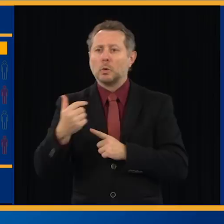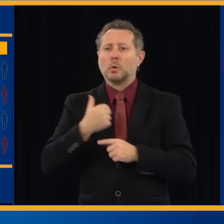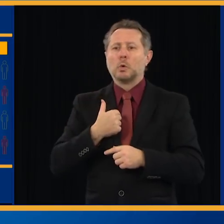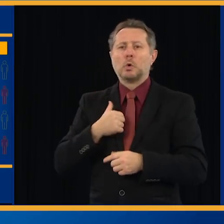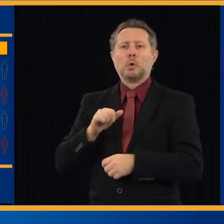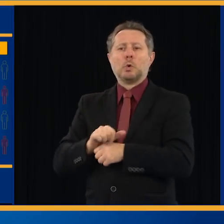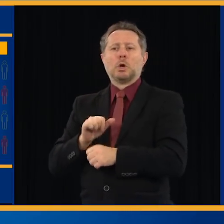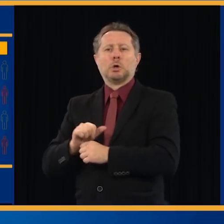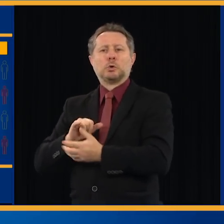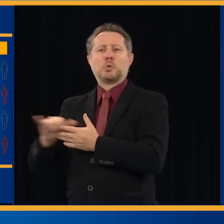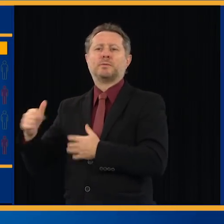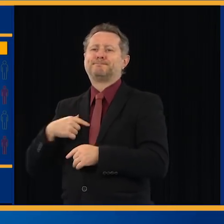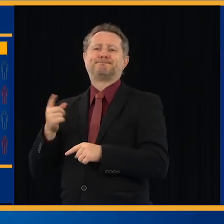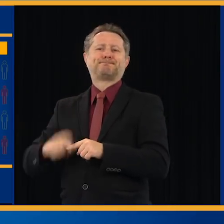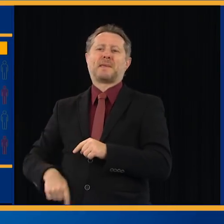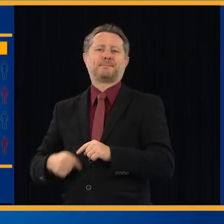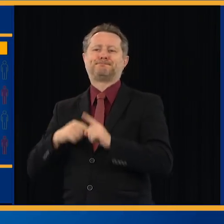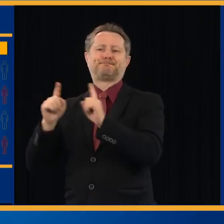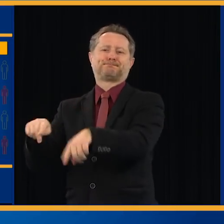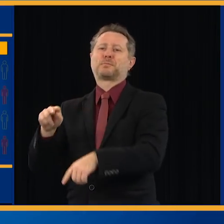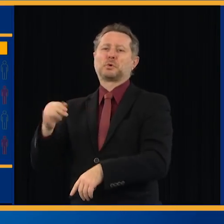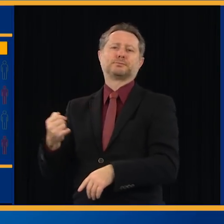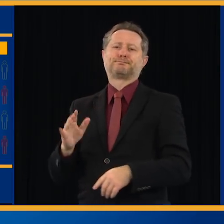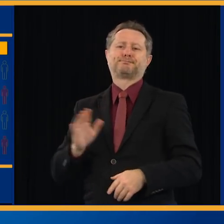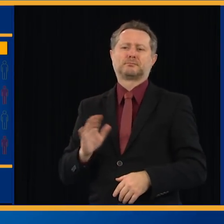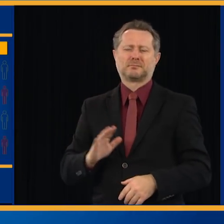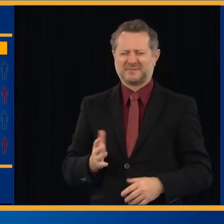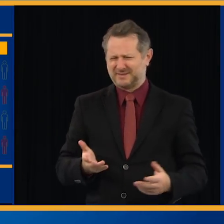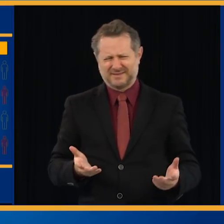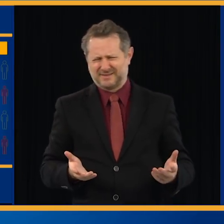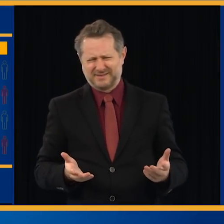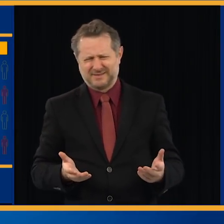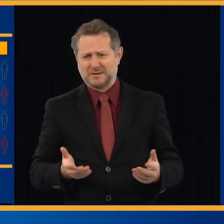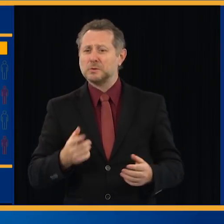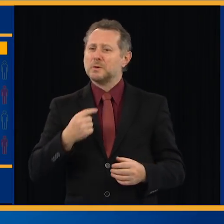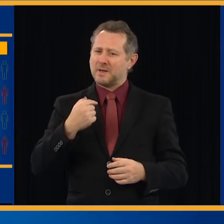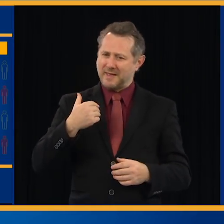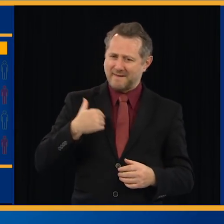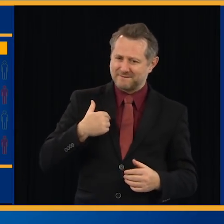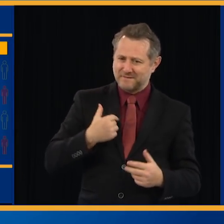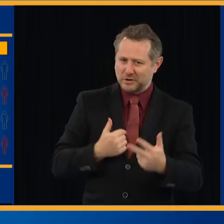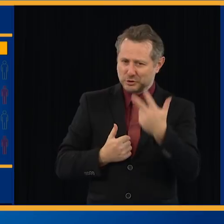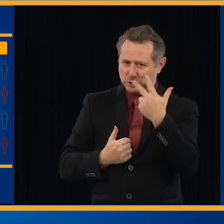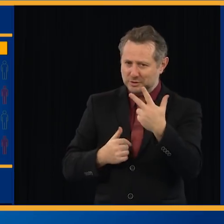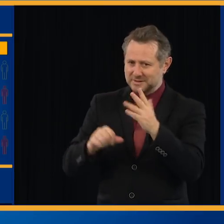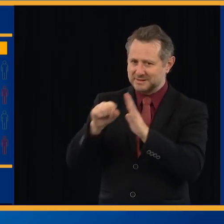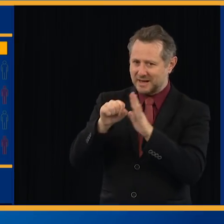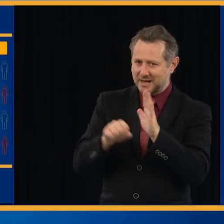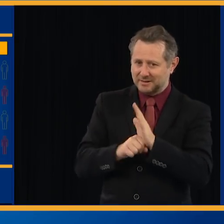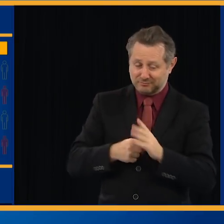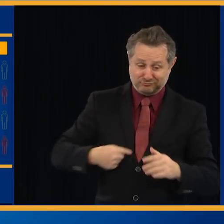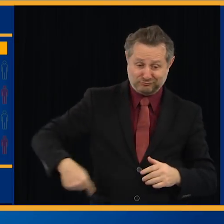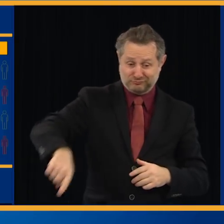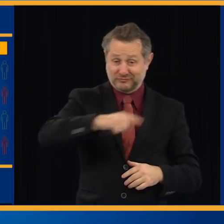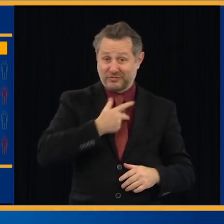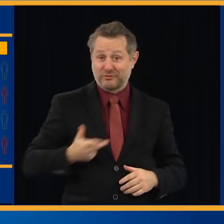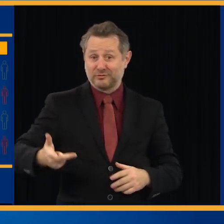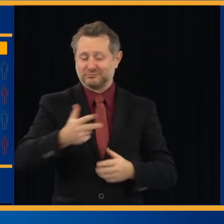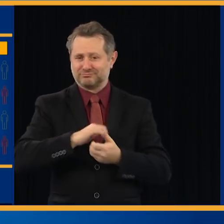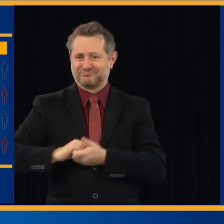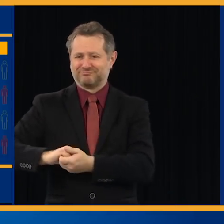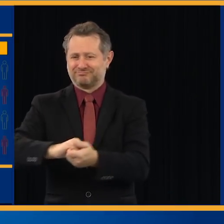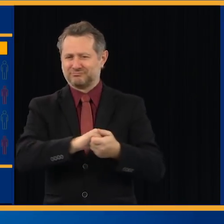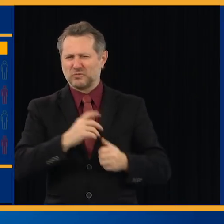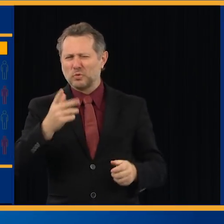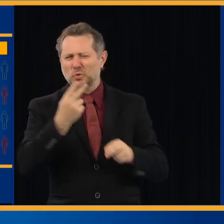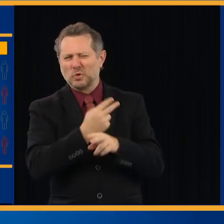can't go to New Jersey. Having that tri-state alliance makes tremendous sense. So I'm working